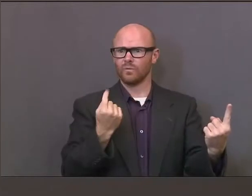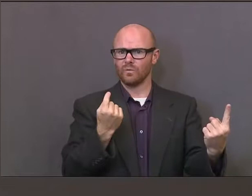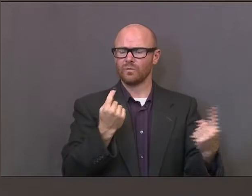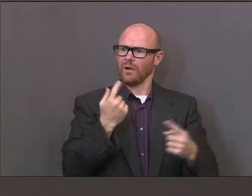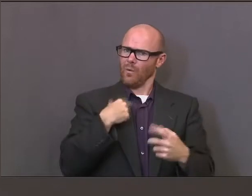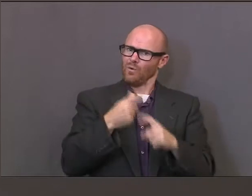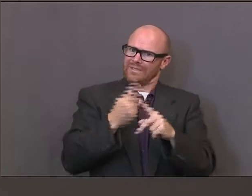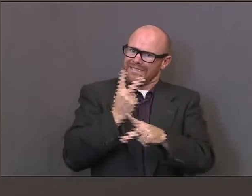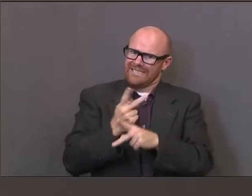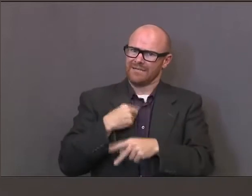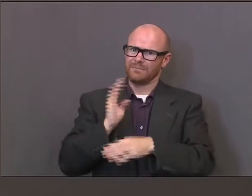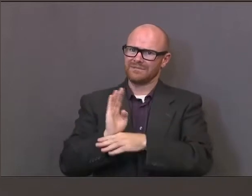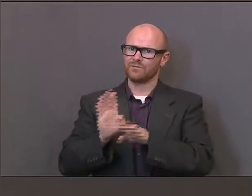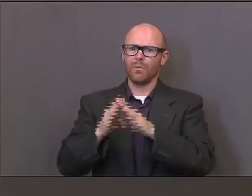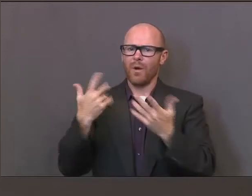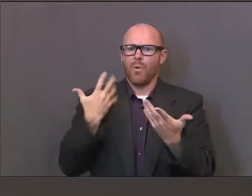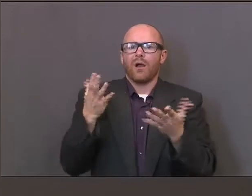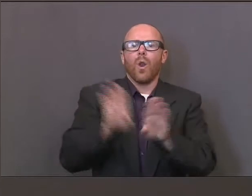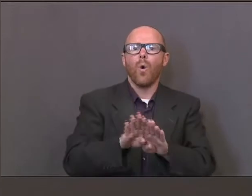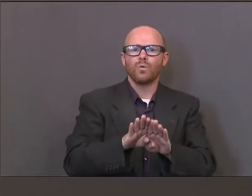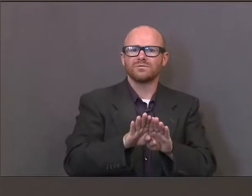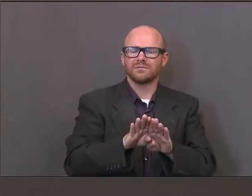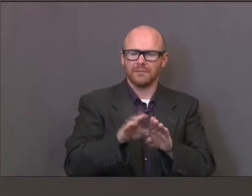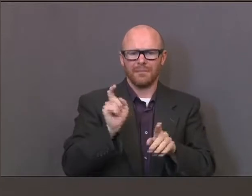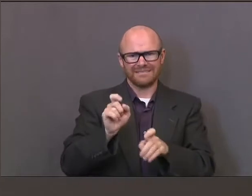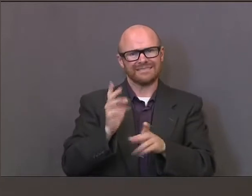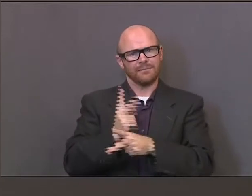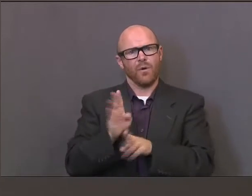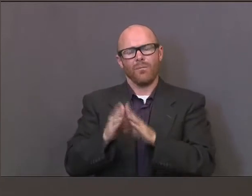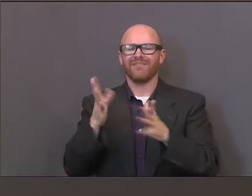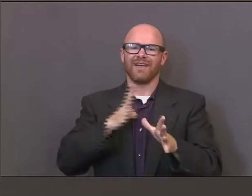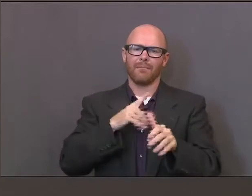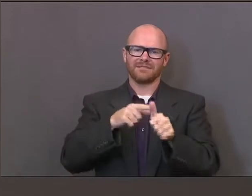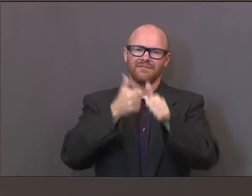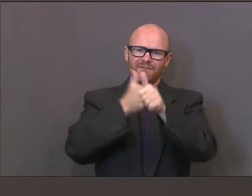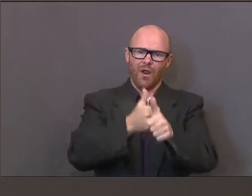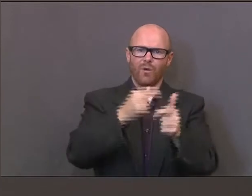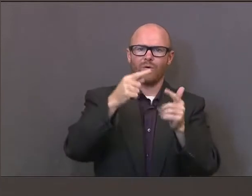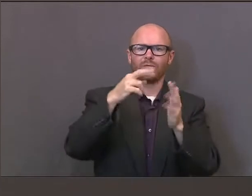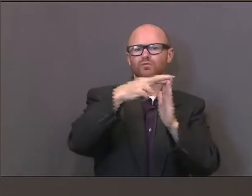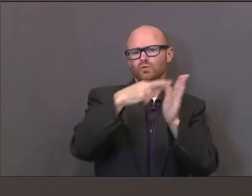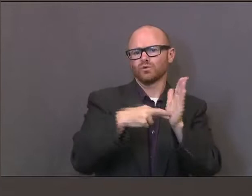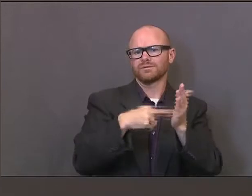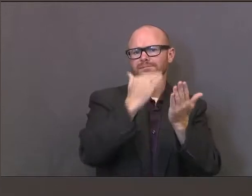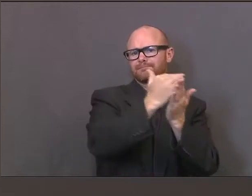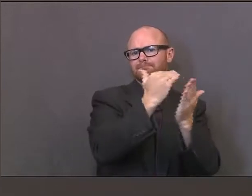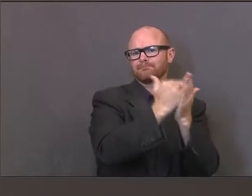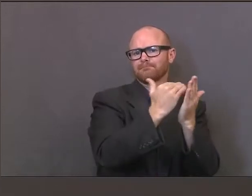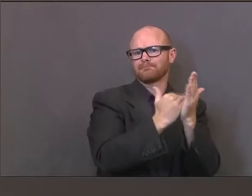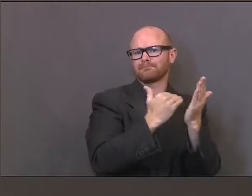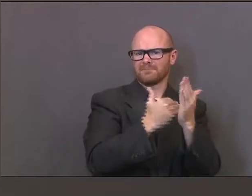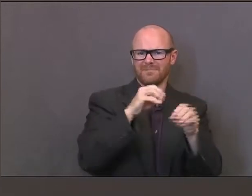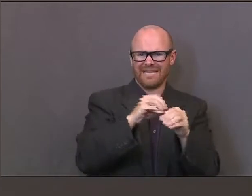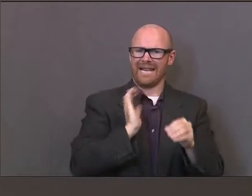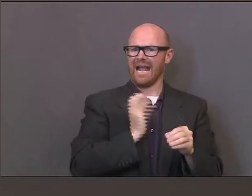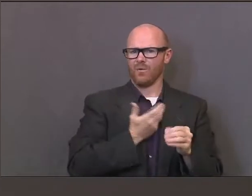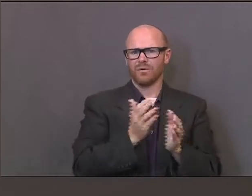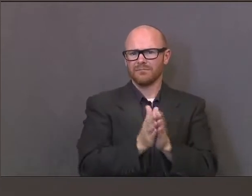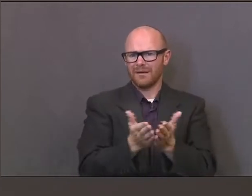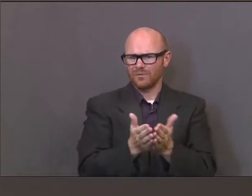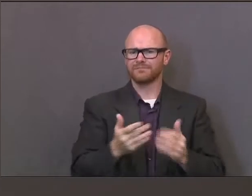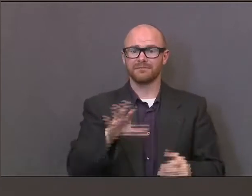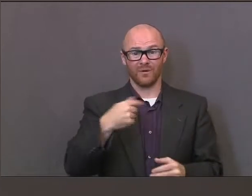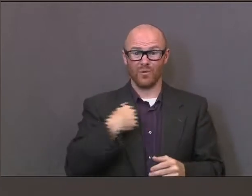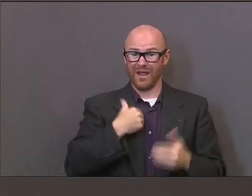keep your business open, which is, of course, what everybody wants to see happen. So, again, we've got some good protocols, good plans, and